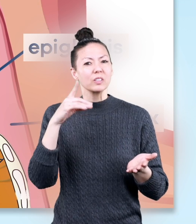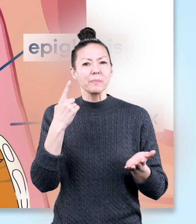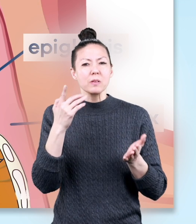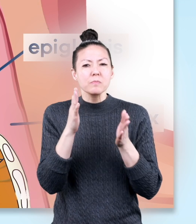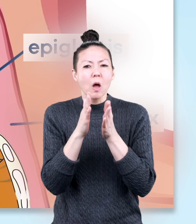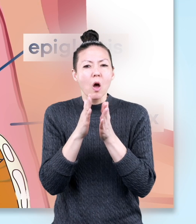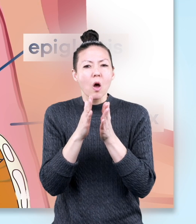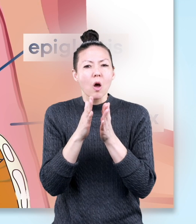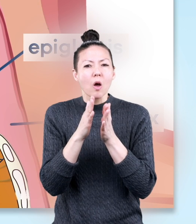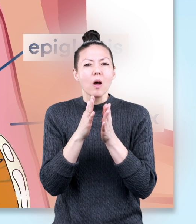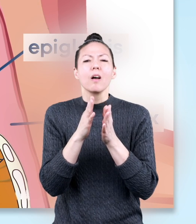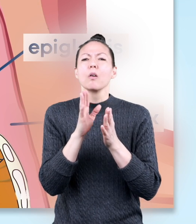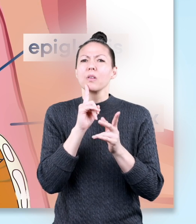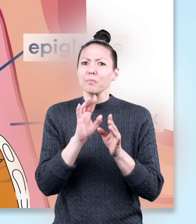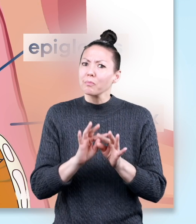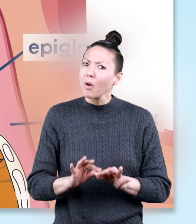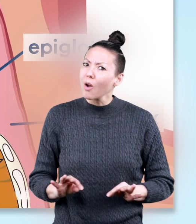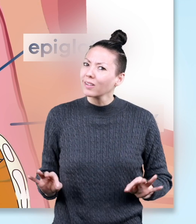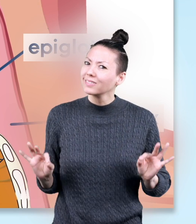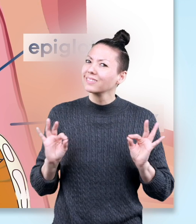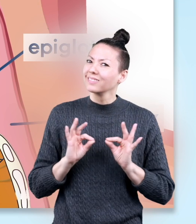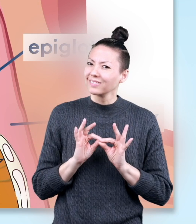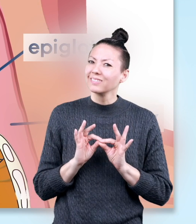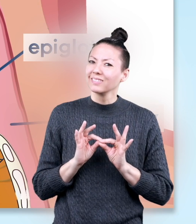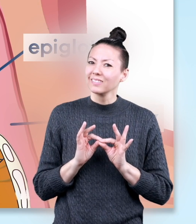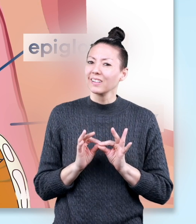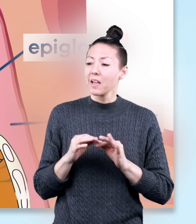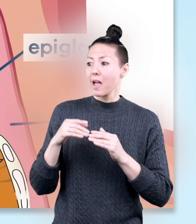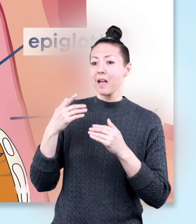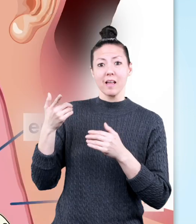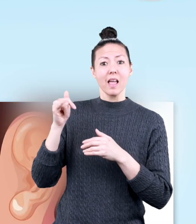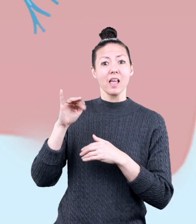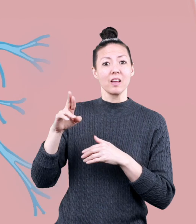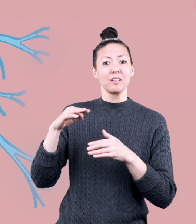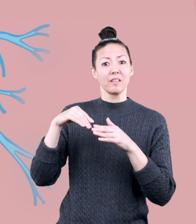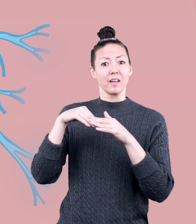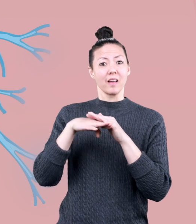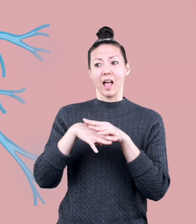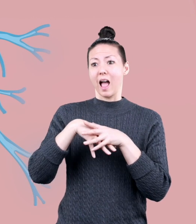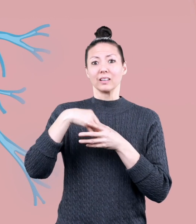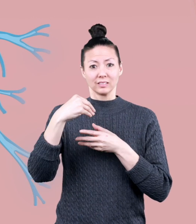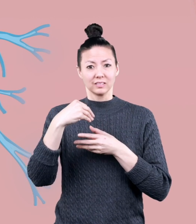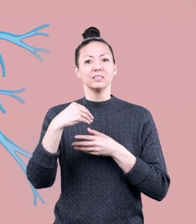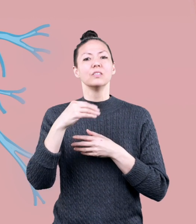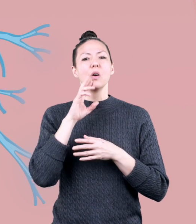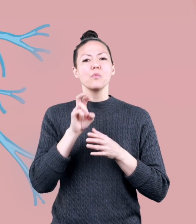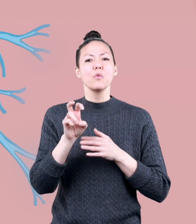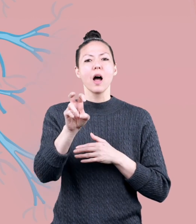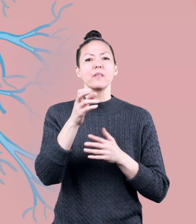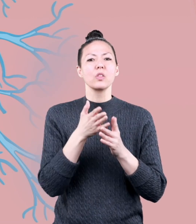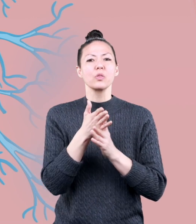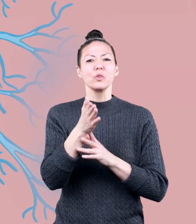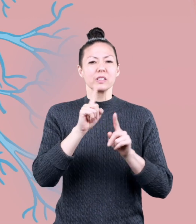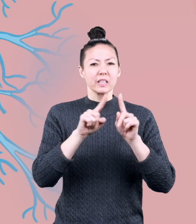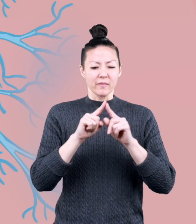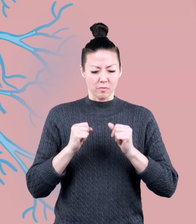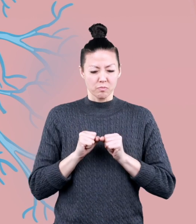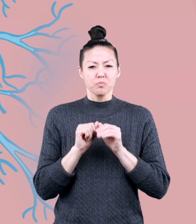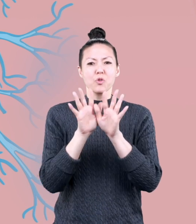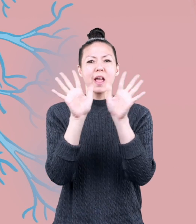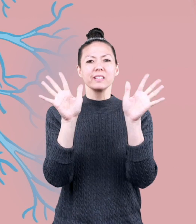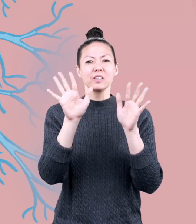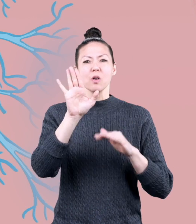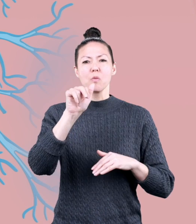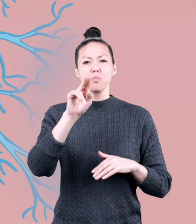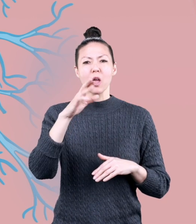something so small could be so important? After the air leaves the trachea, it travels through a series